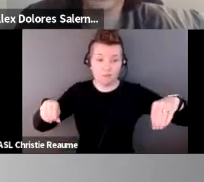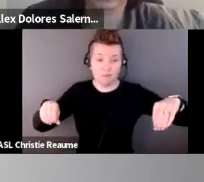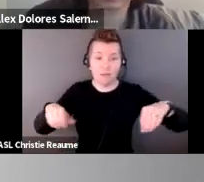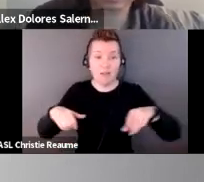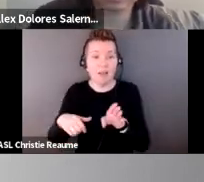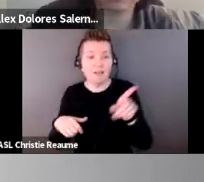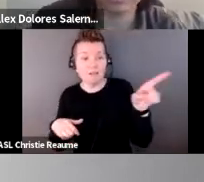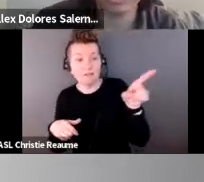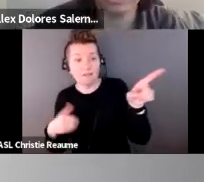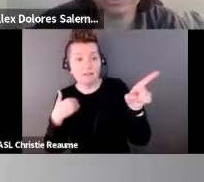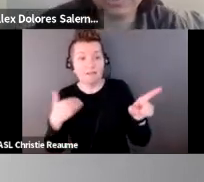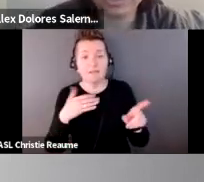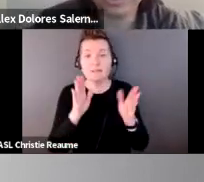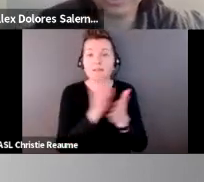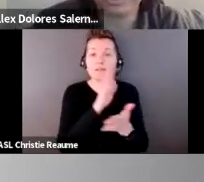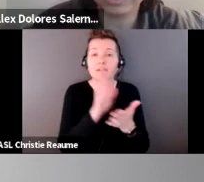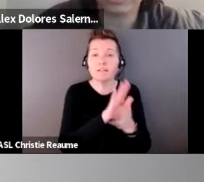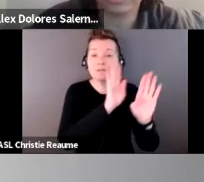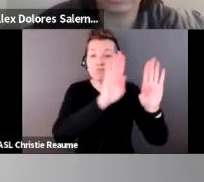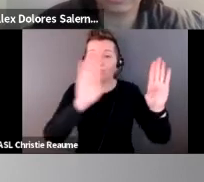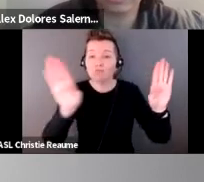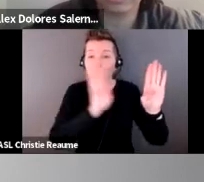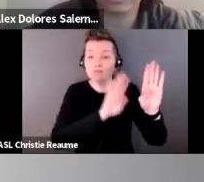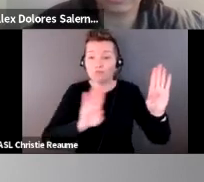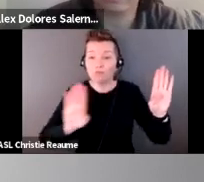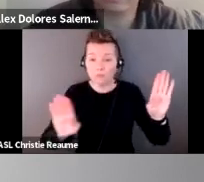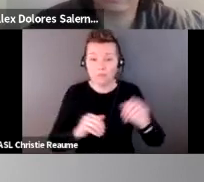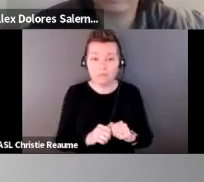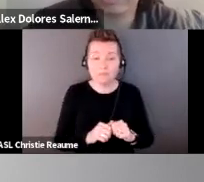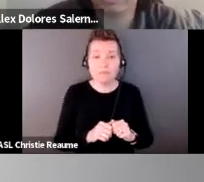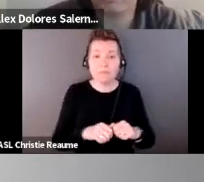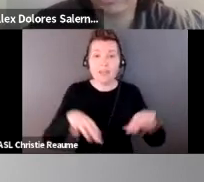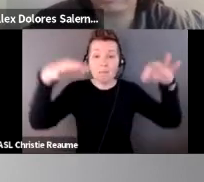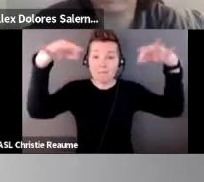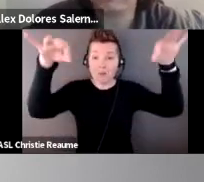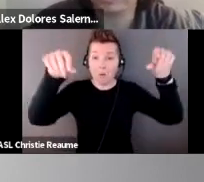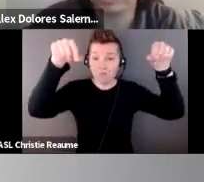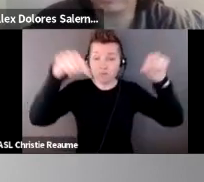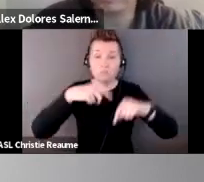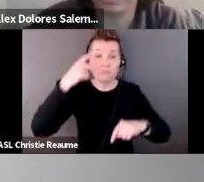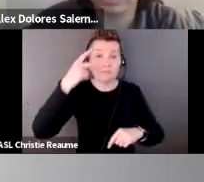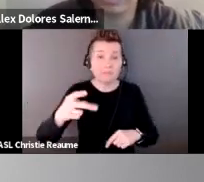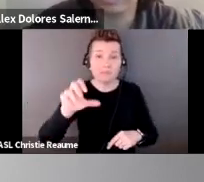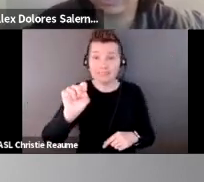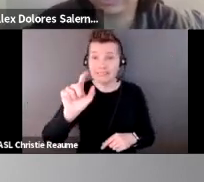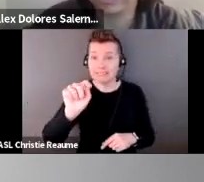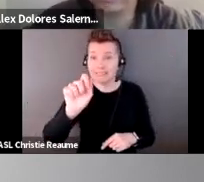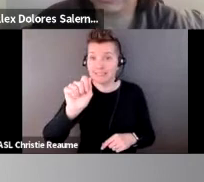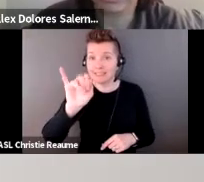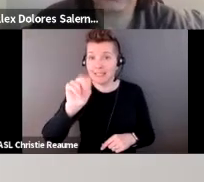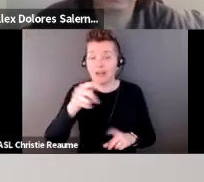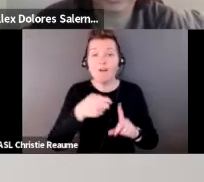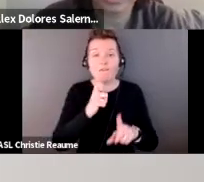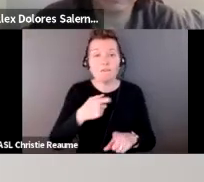and a display case. Here you can see stains on cases from when I had bright red hair. And